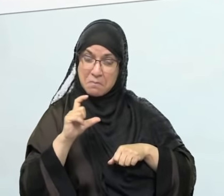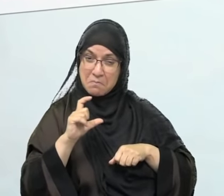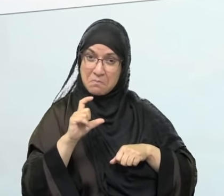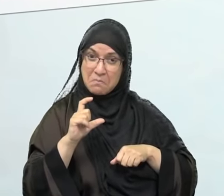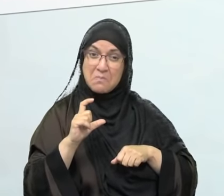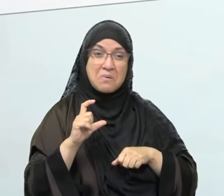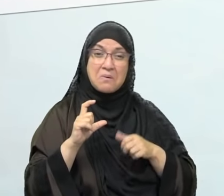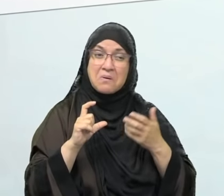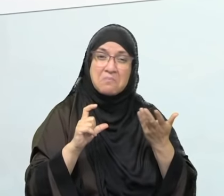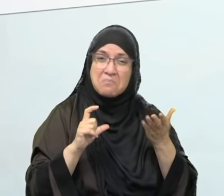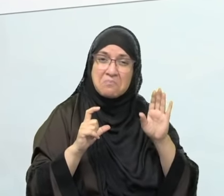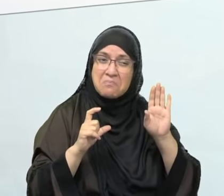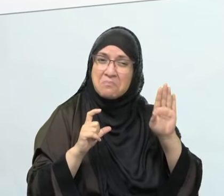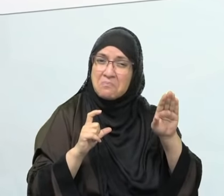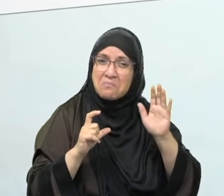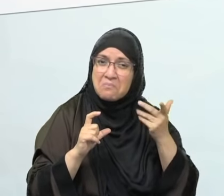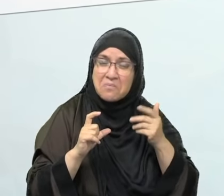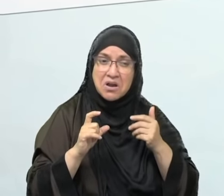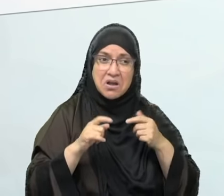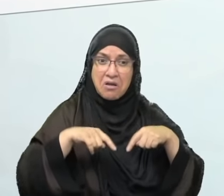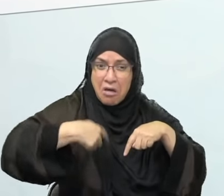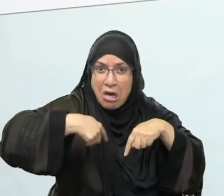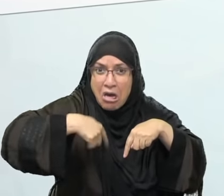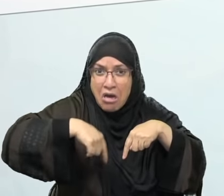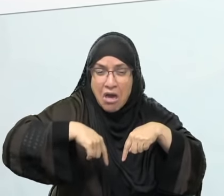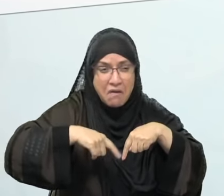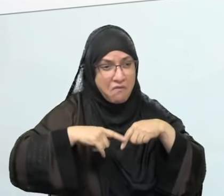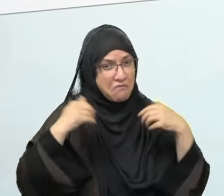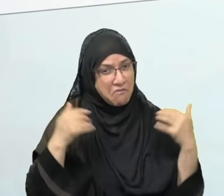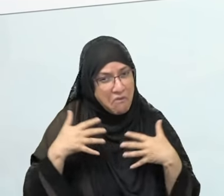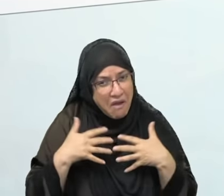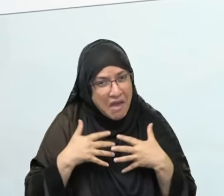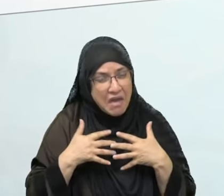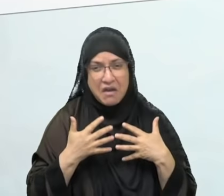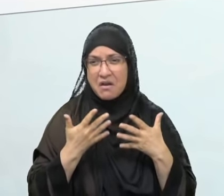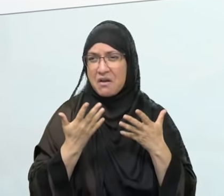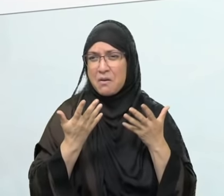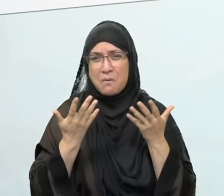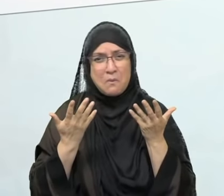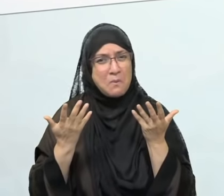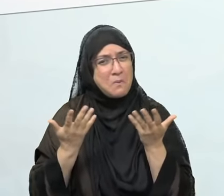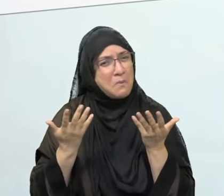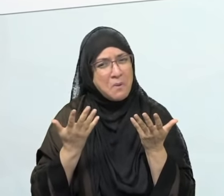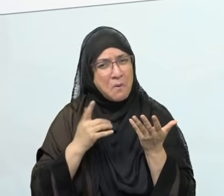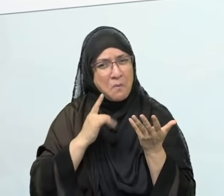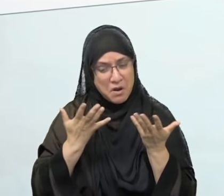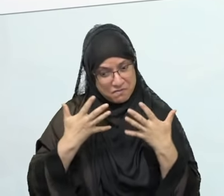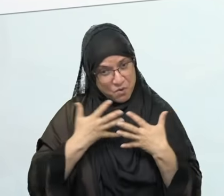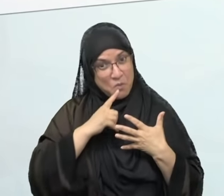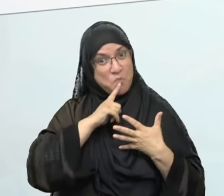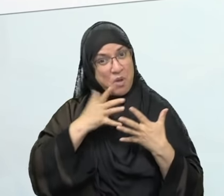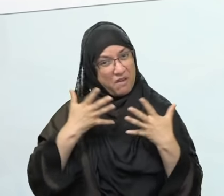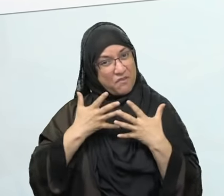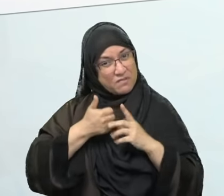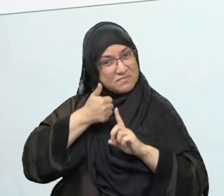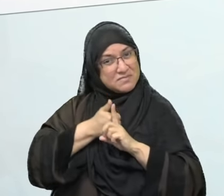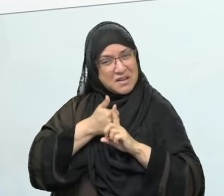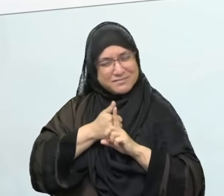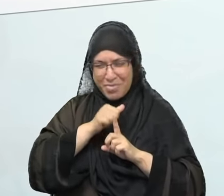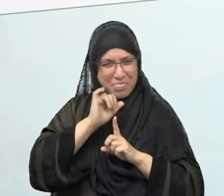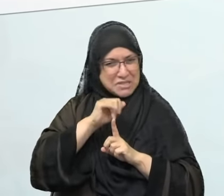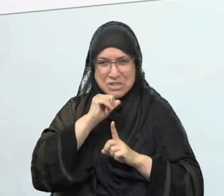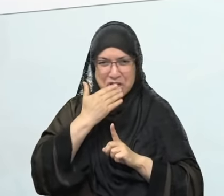We know that it's not a good trait, cowardice is not a good trait, but is it possible that a person could be a believer,